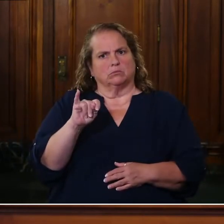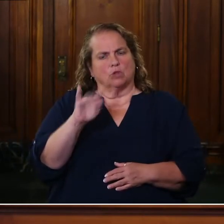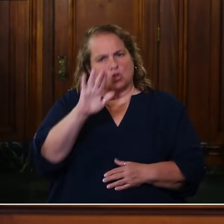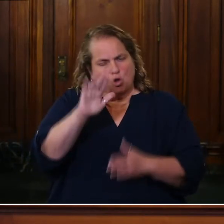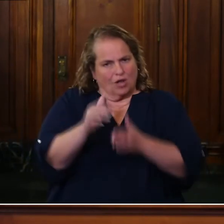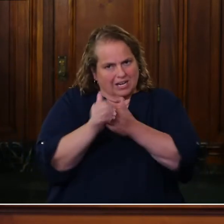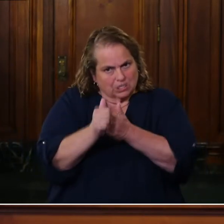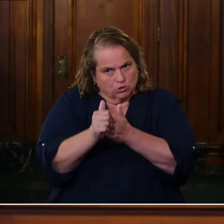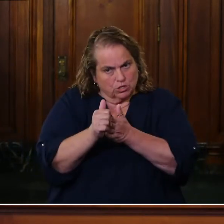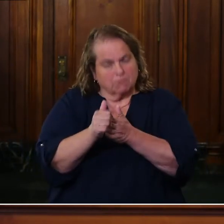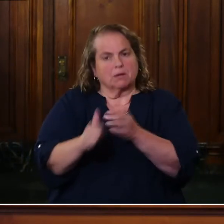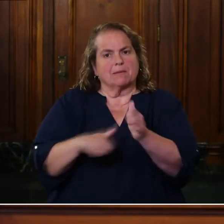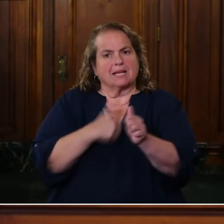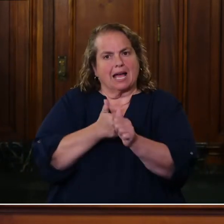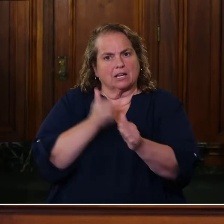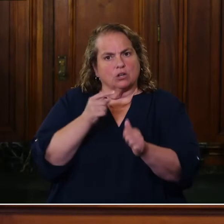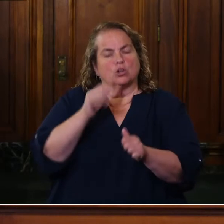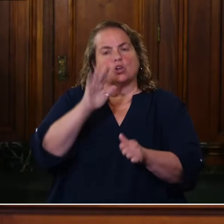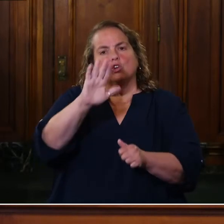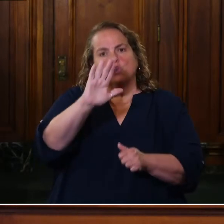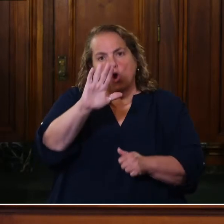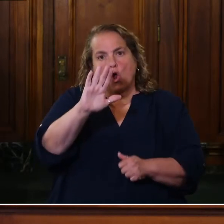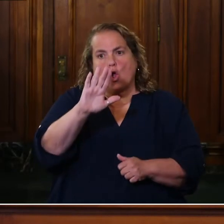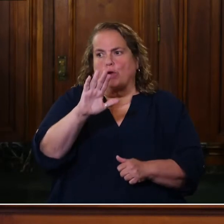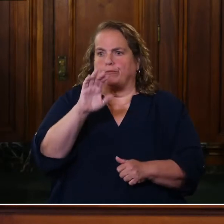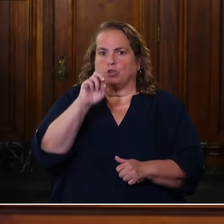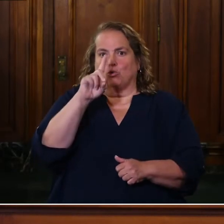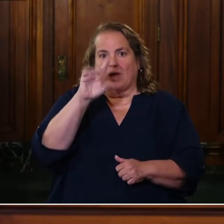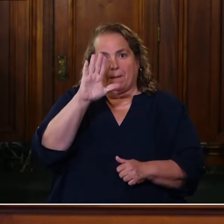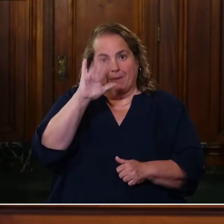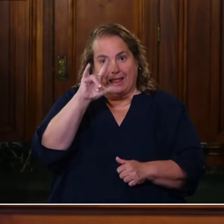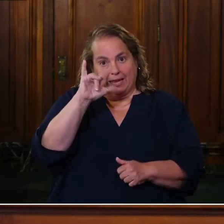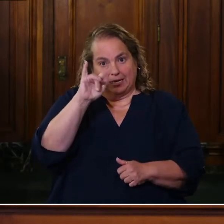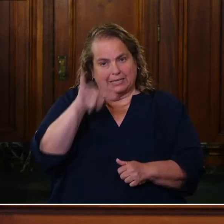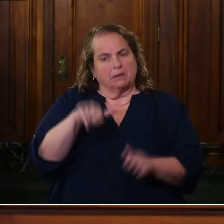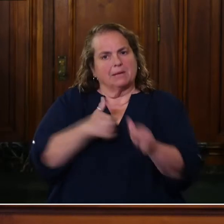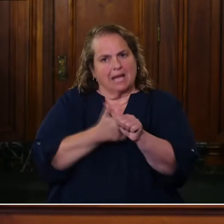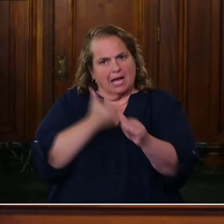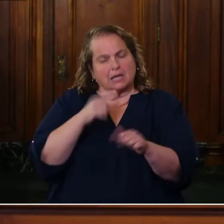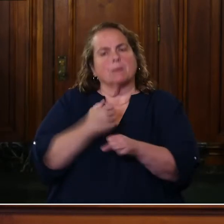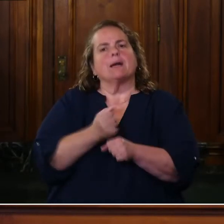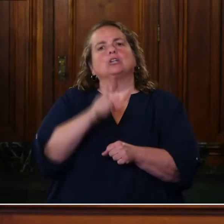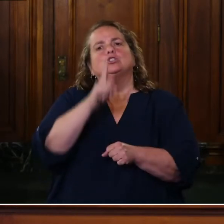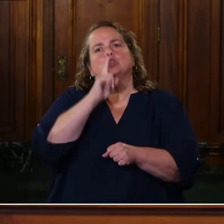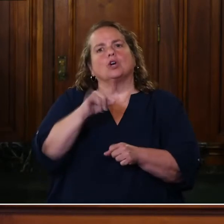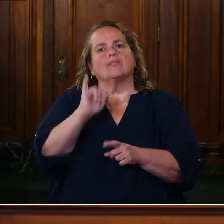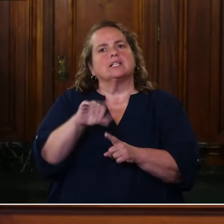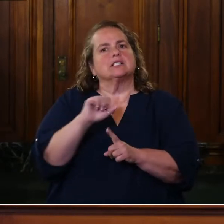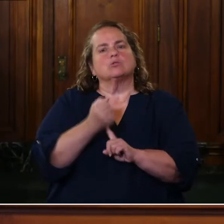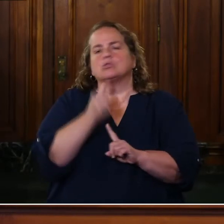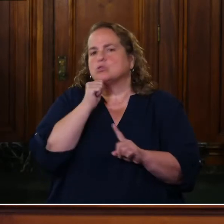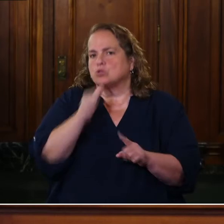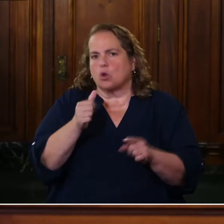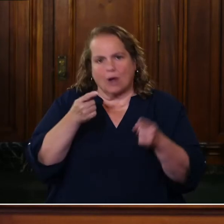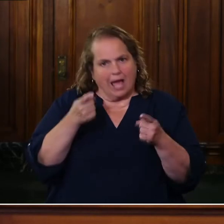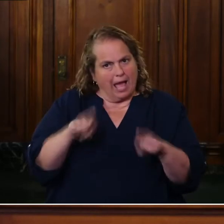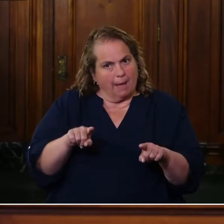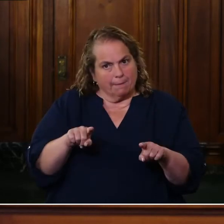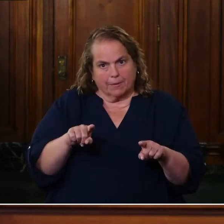leadership behind it. You put your credibility behind it. Let's just make sure that these situations don't happen.